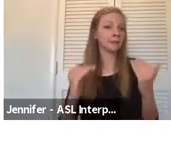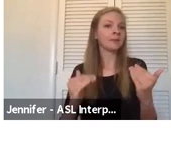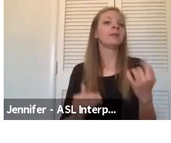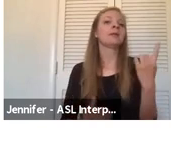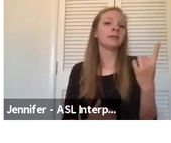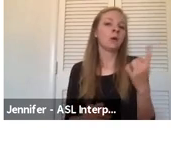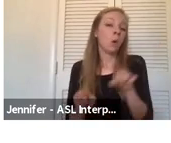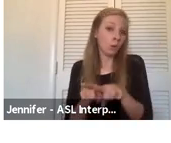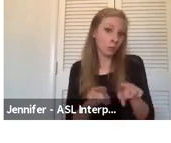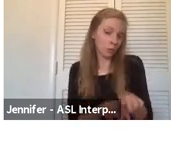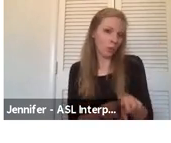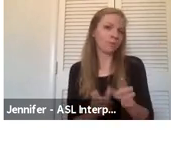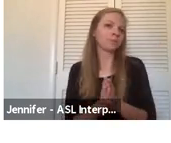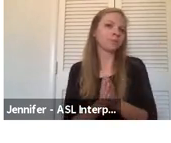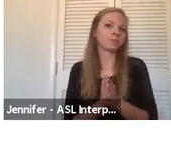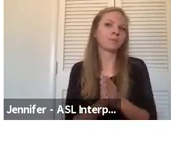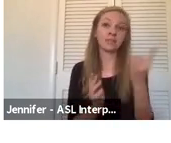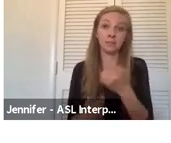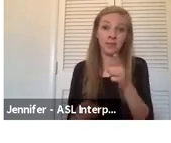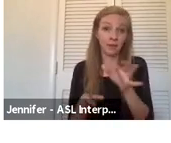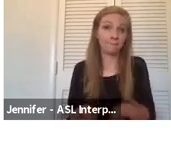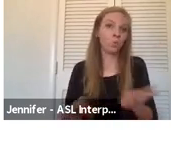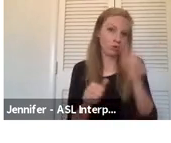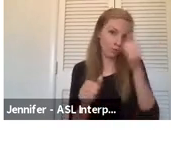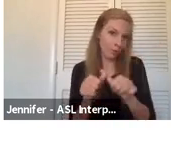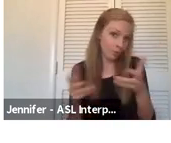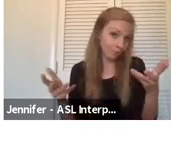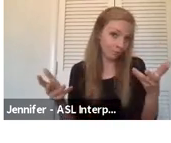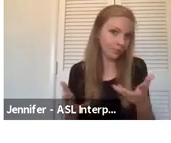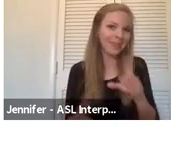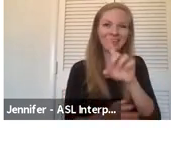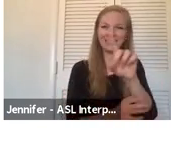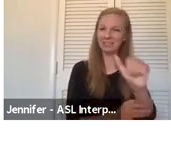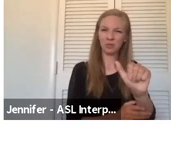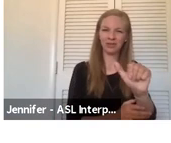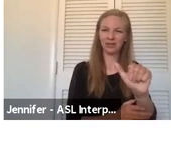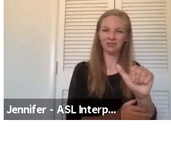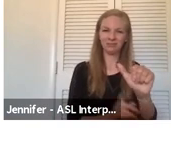that's important to remember is that disability doesn't discriminate